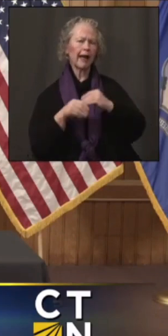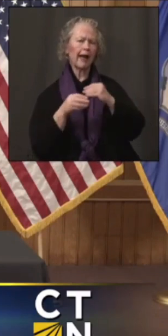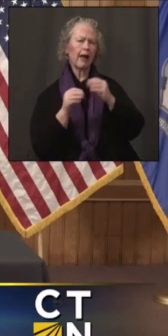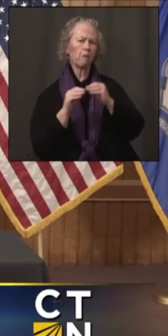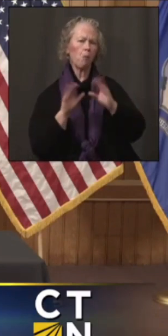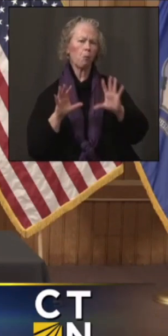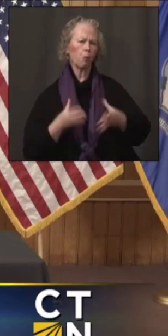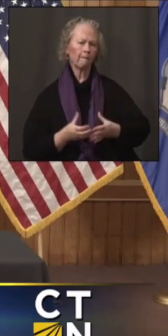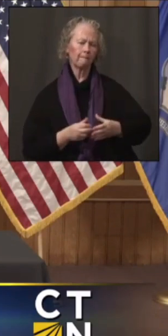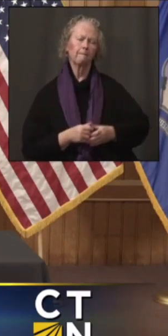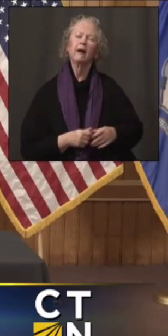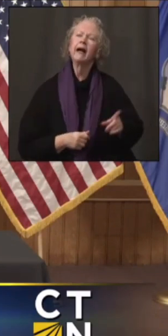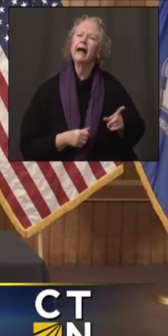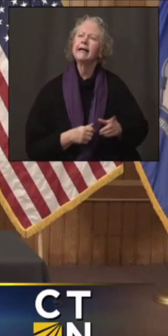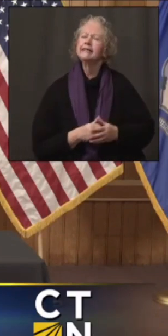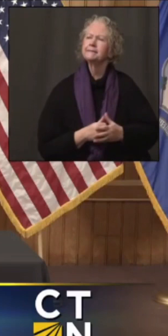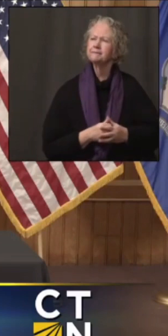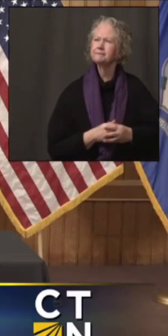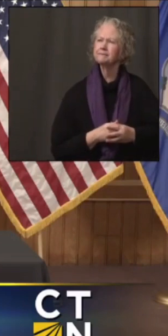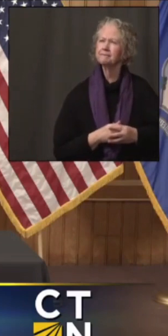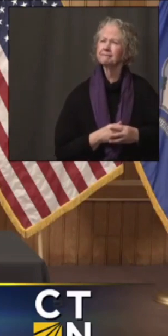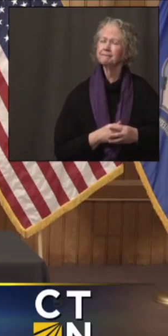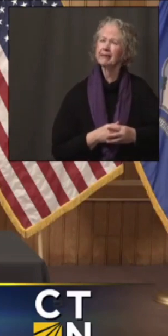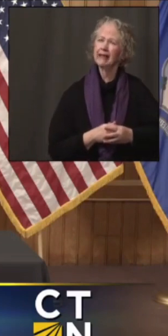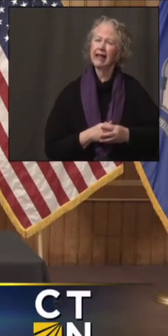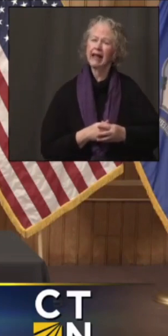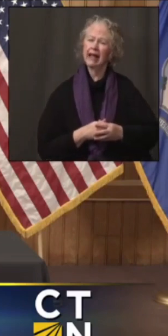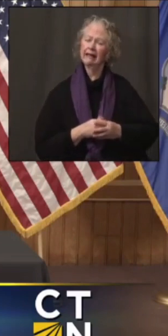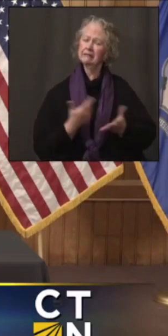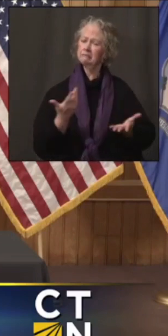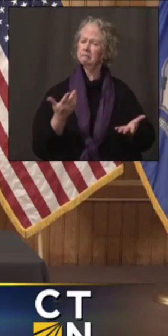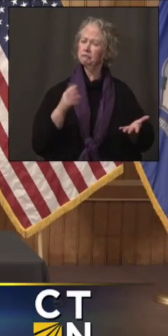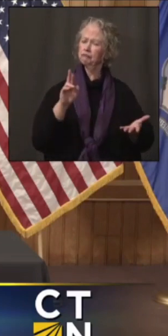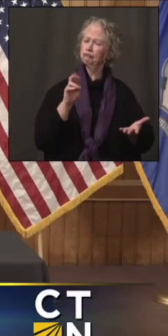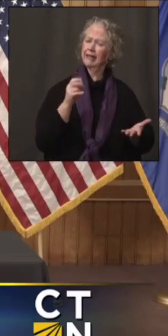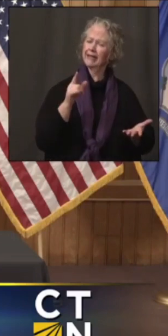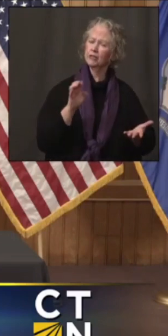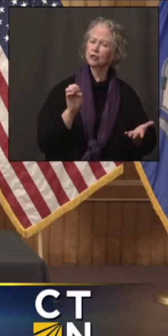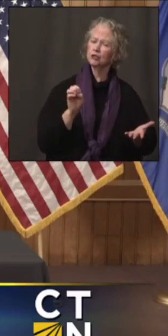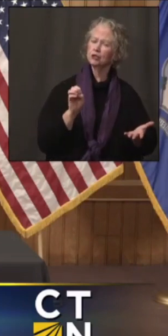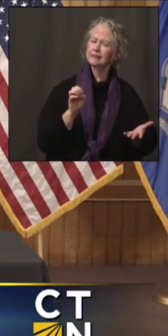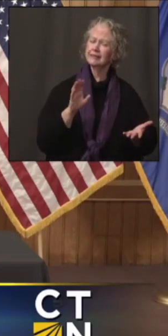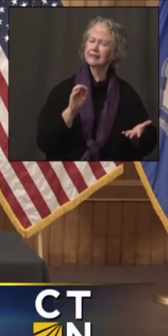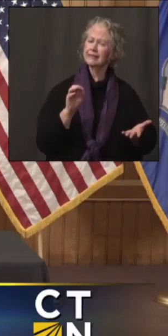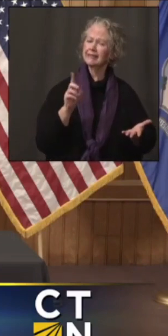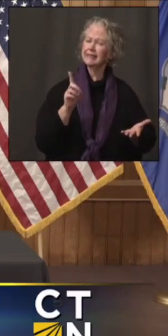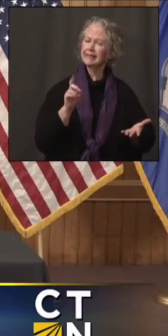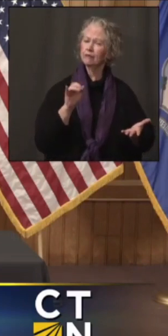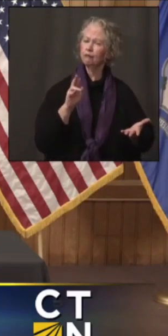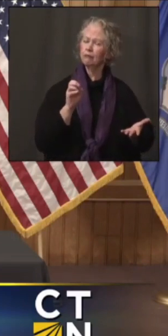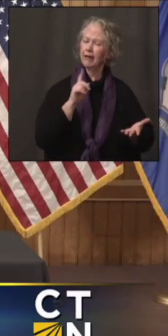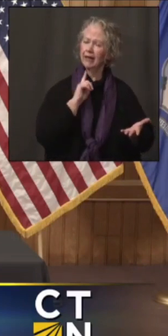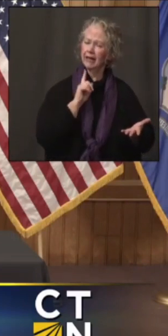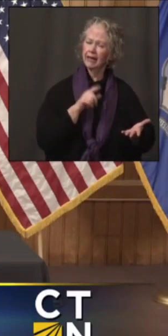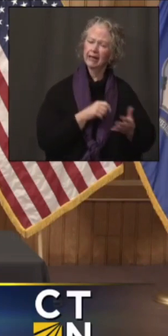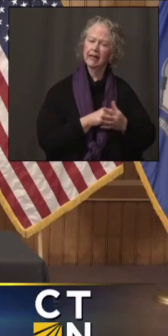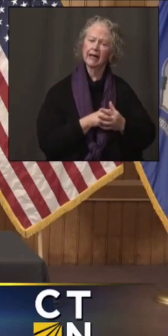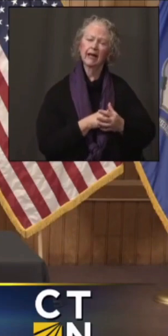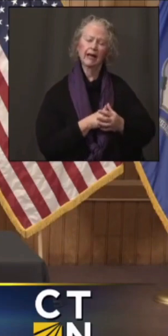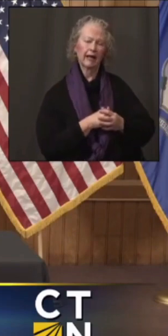No, I think, I don't want to, why don't Reg, you and Deirdre maybe want to take that? Mr. so,